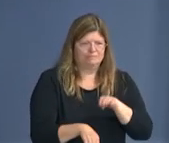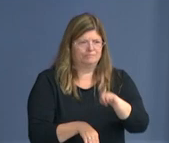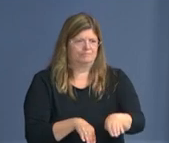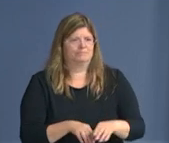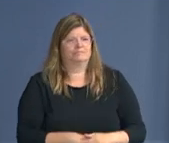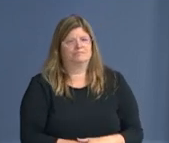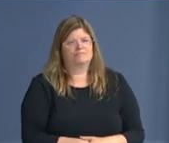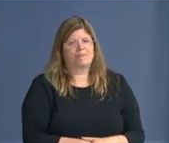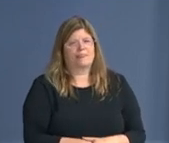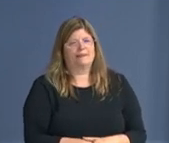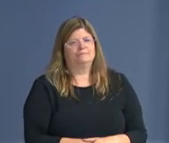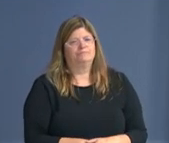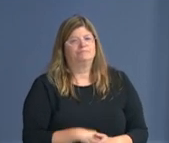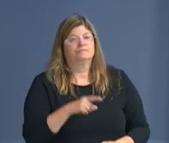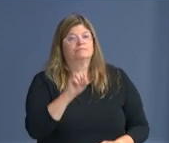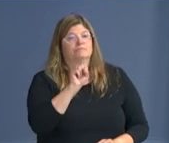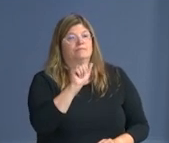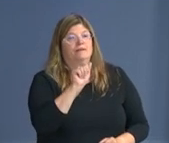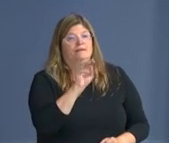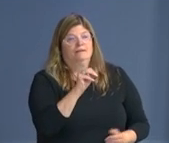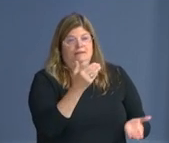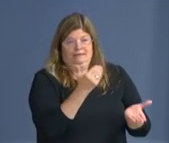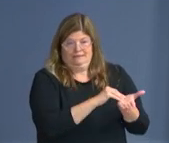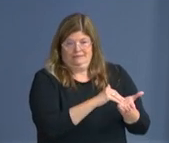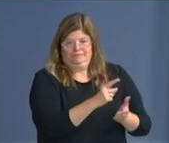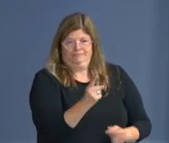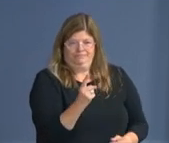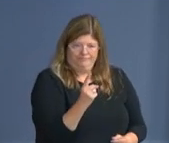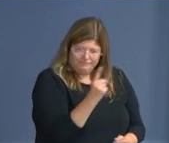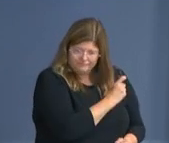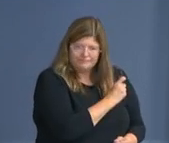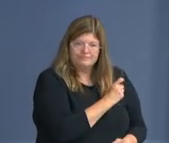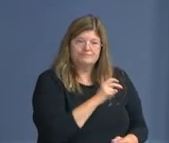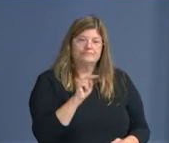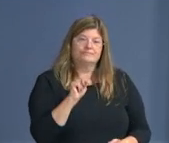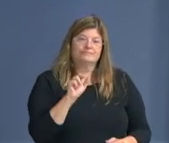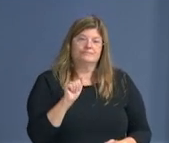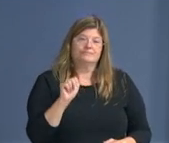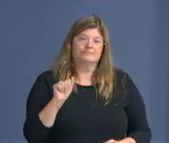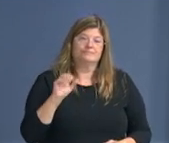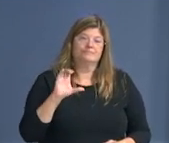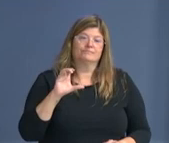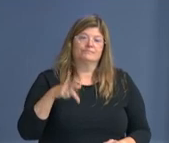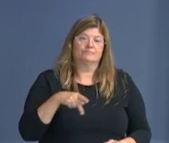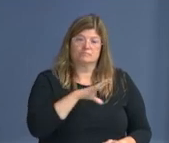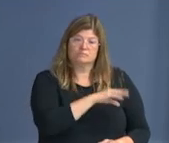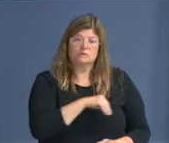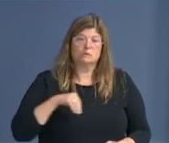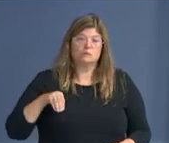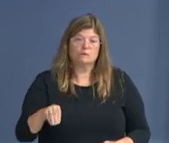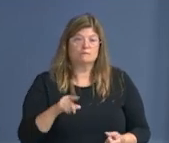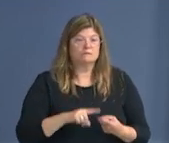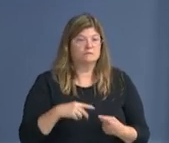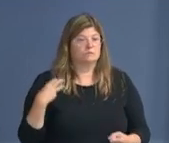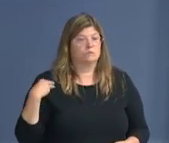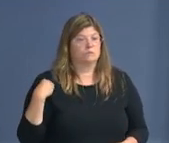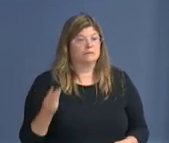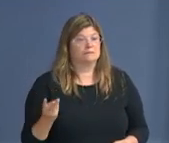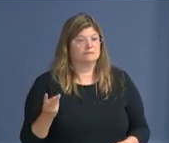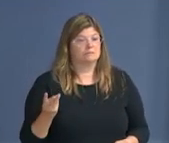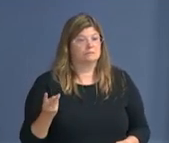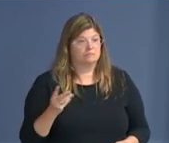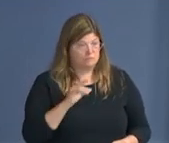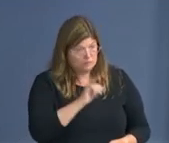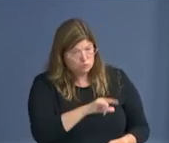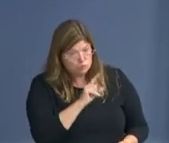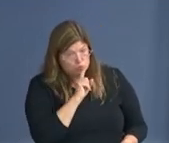NAACP is moving, uh, to Washington. I think that, is that a gun deal or is that? Um, we are very proud.